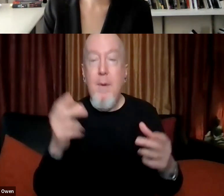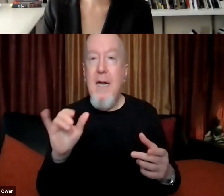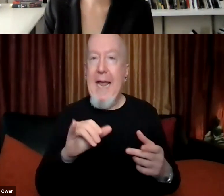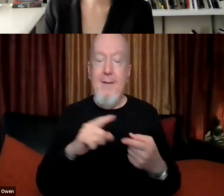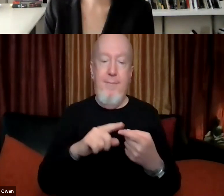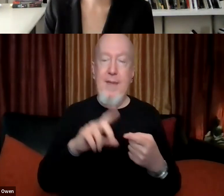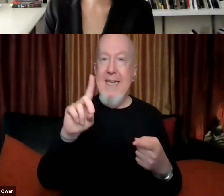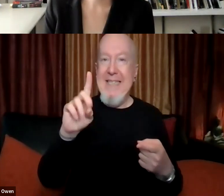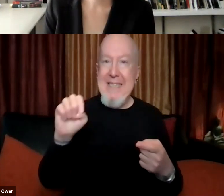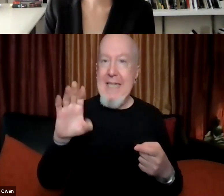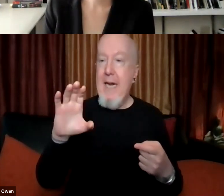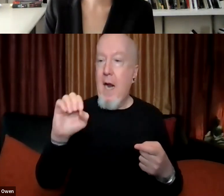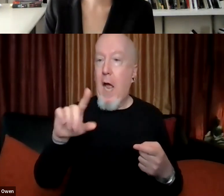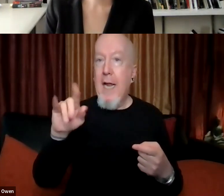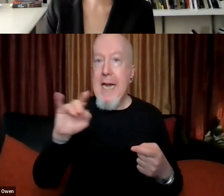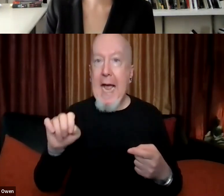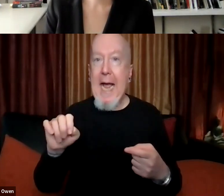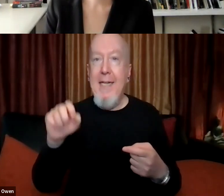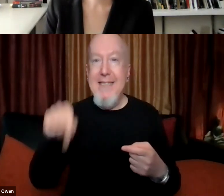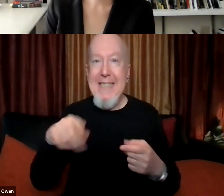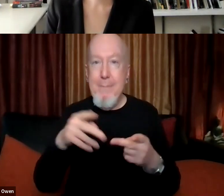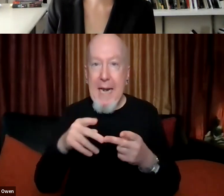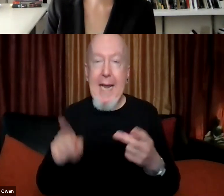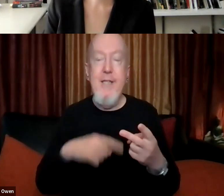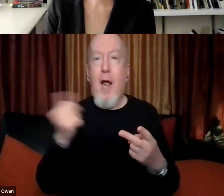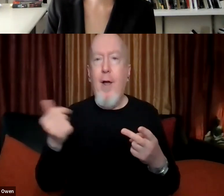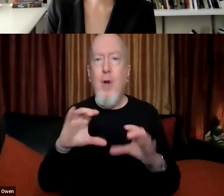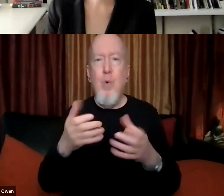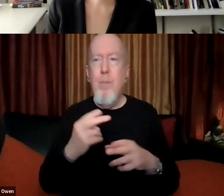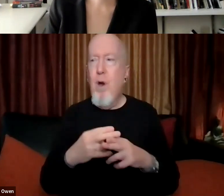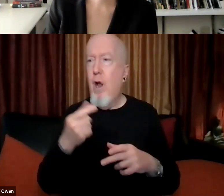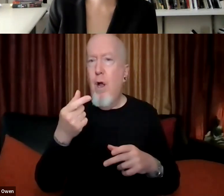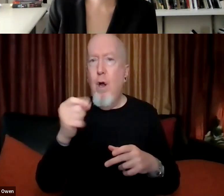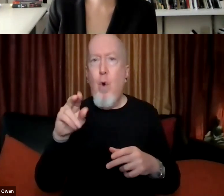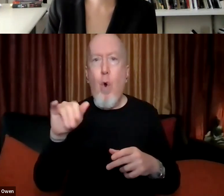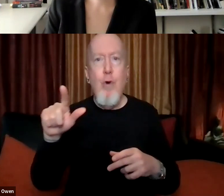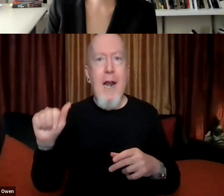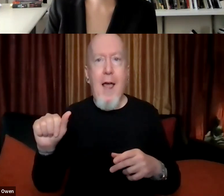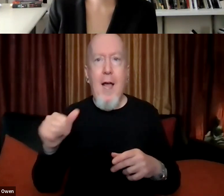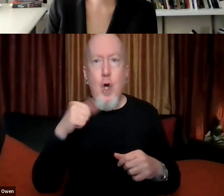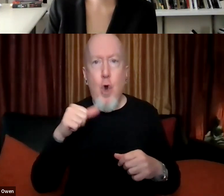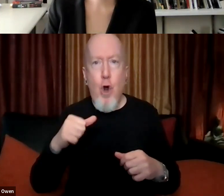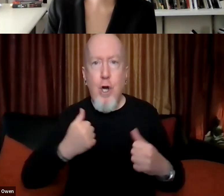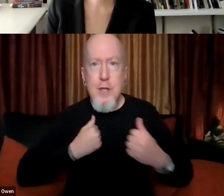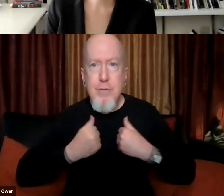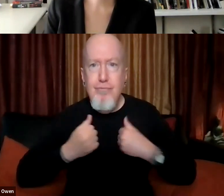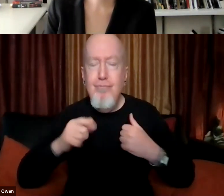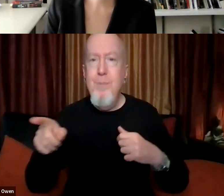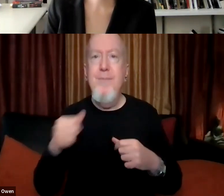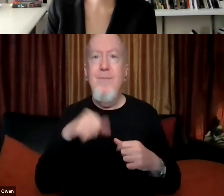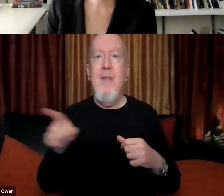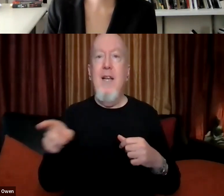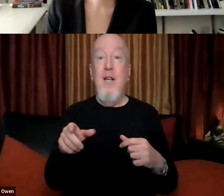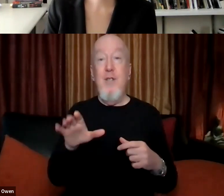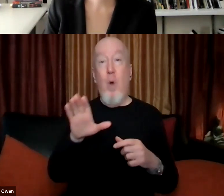I think the Guerrilla Girls were featured as well. And yeah, you know, people have gone beyond, you know, these